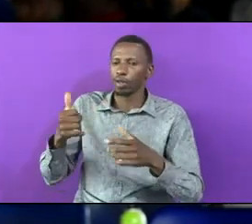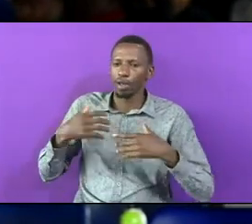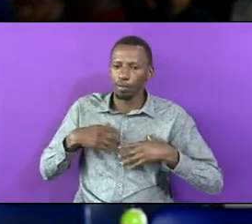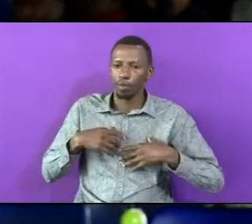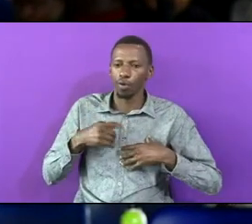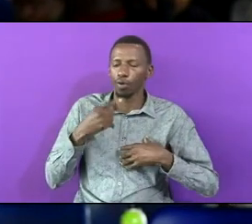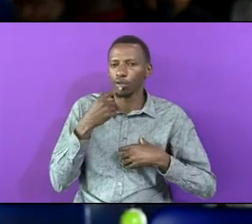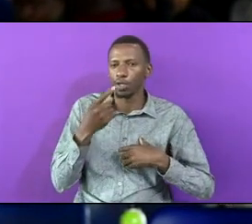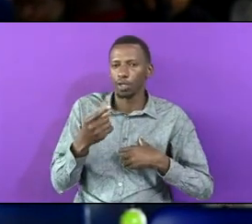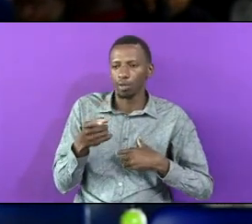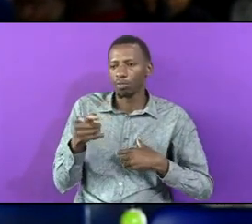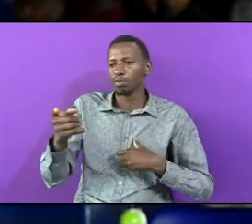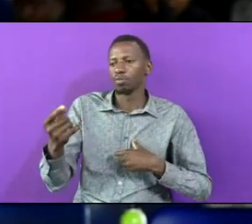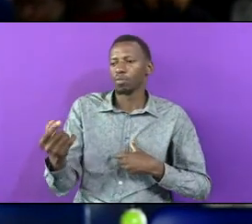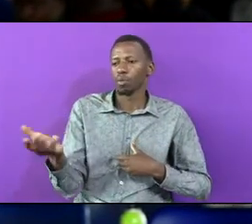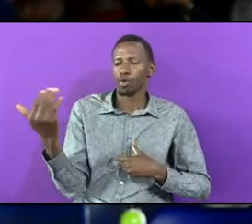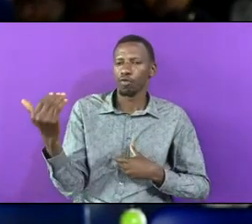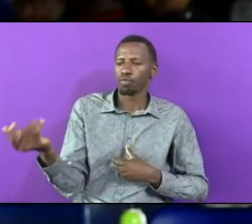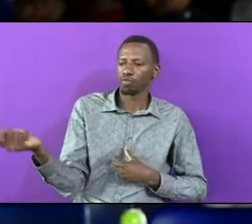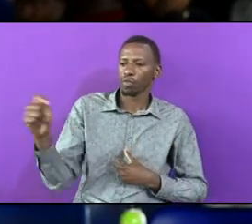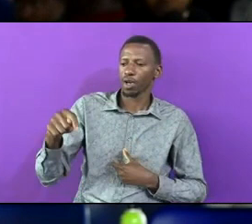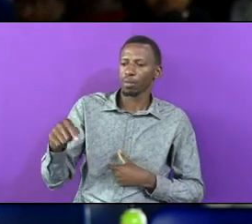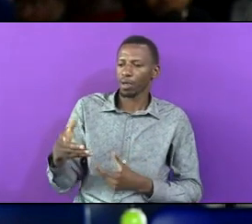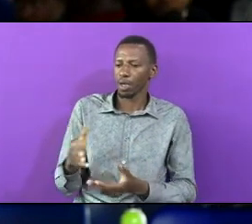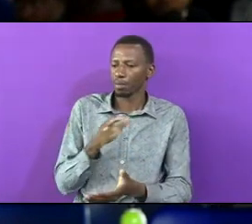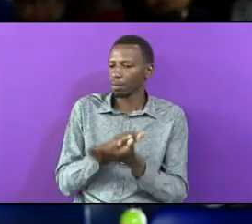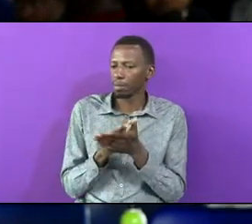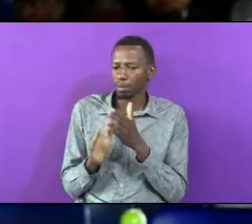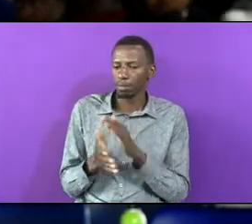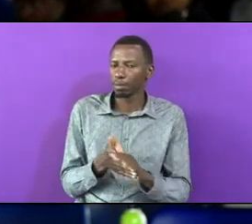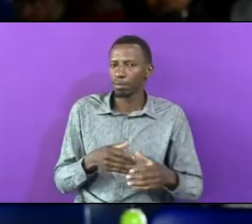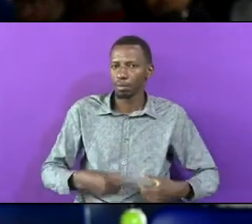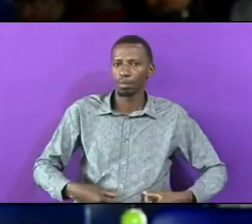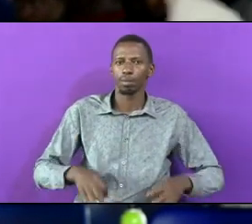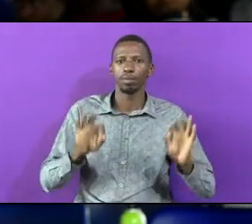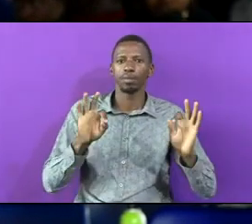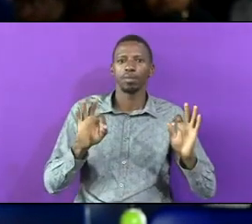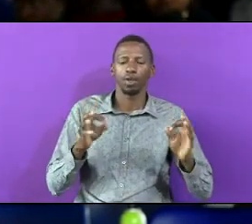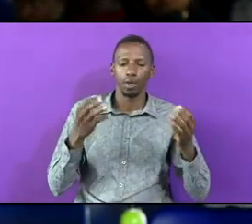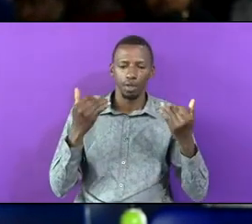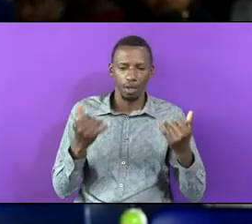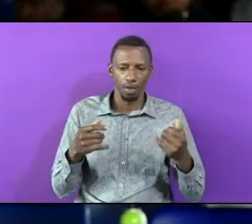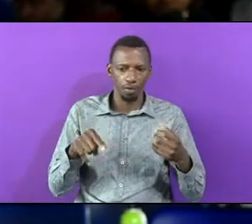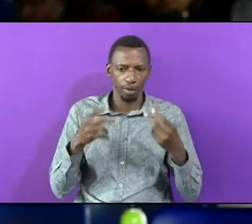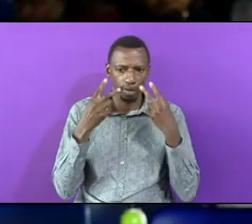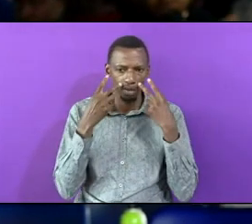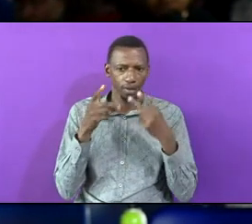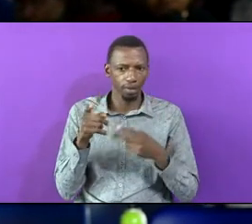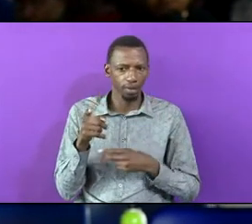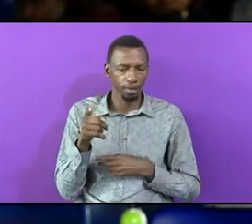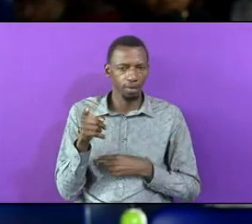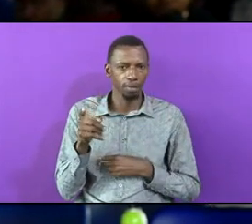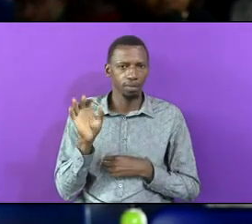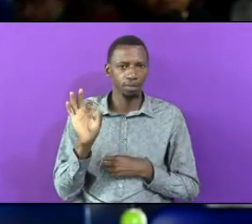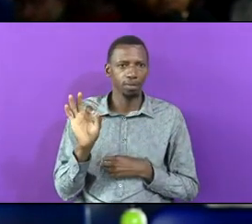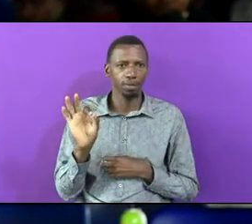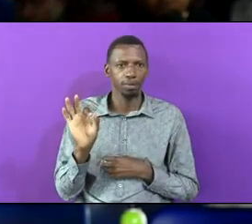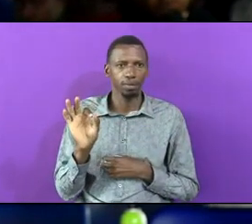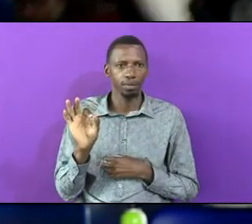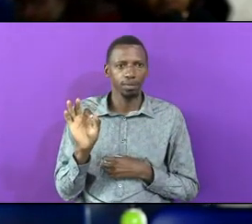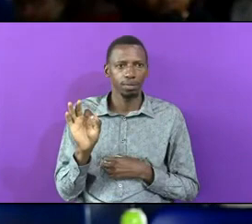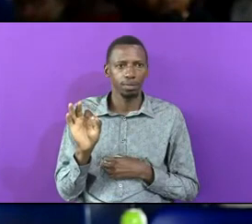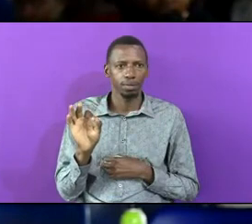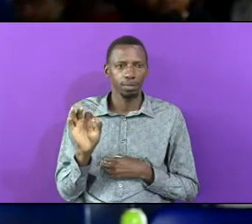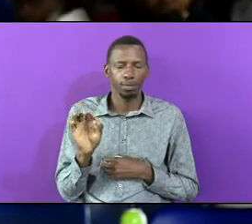Bila Hata Kitu Yamana Now We Are Seeing Him Do Better As